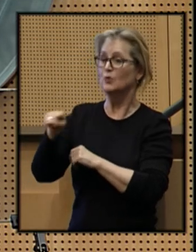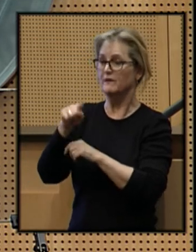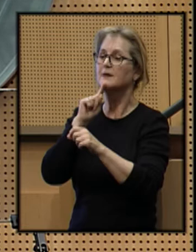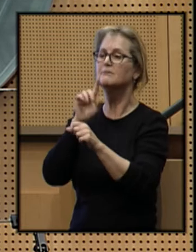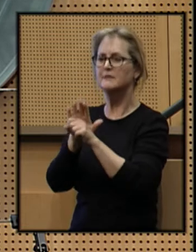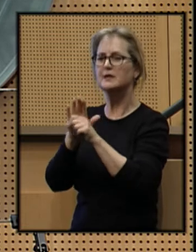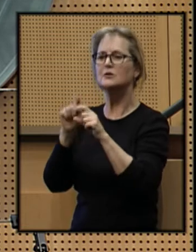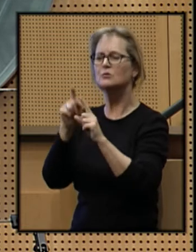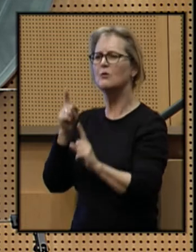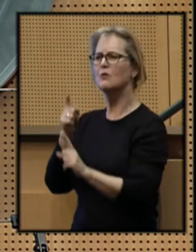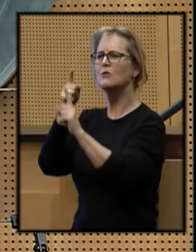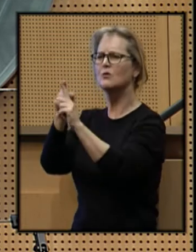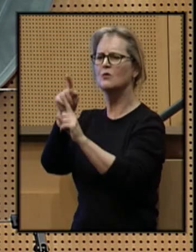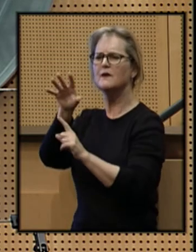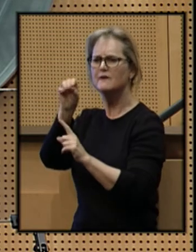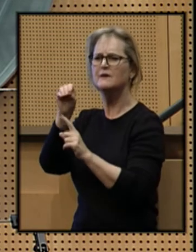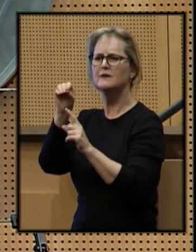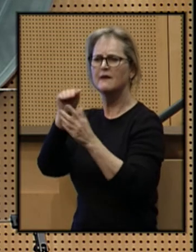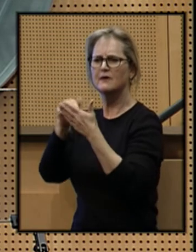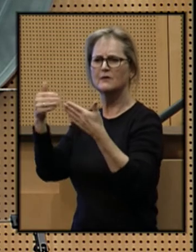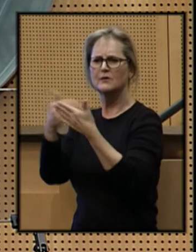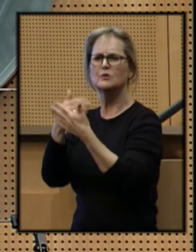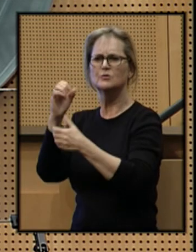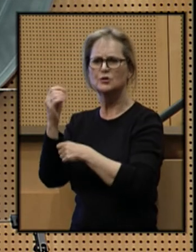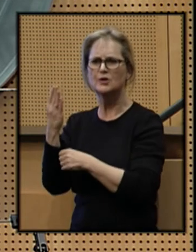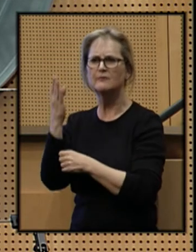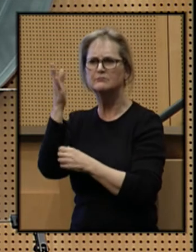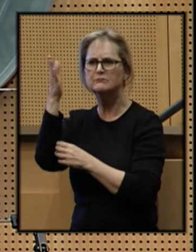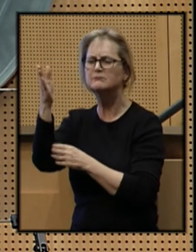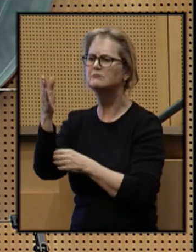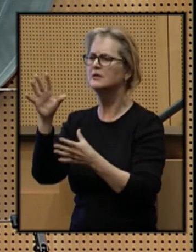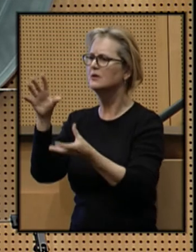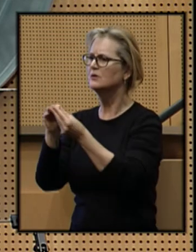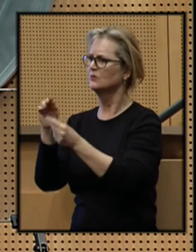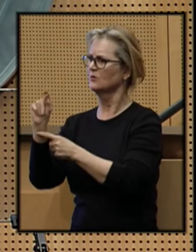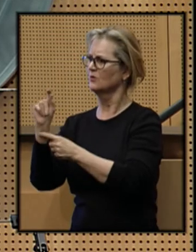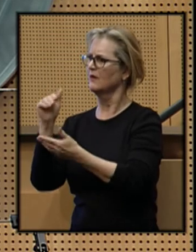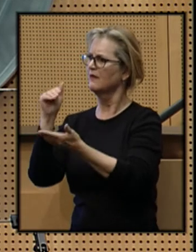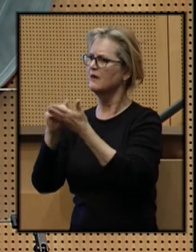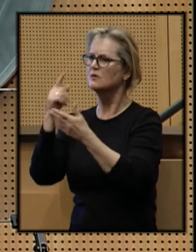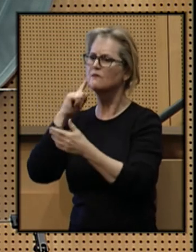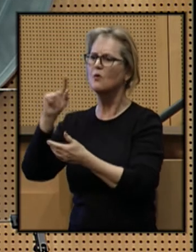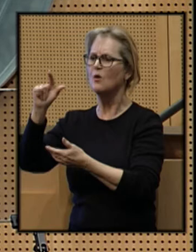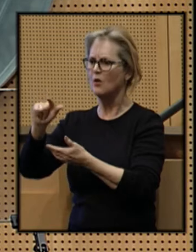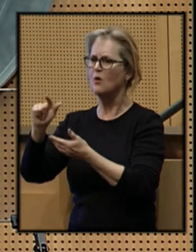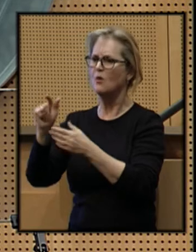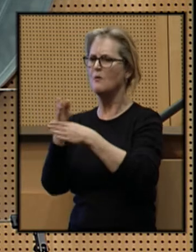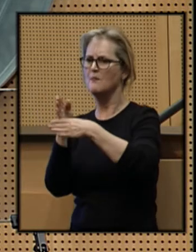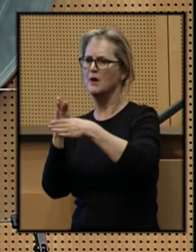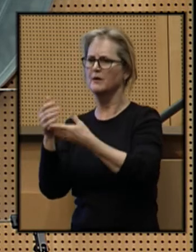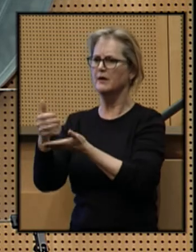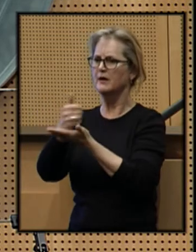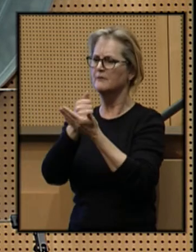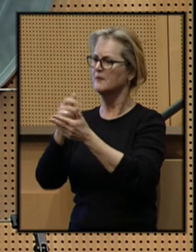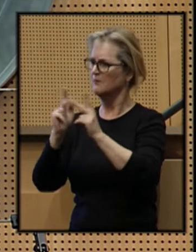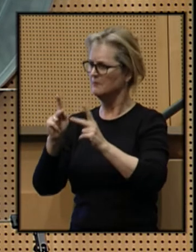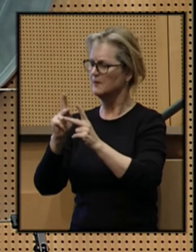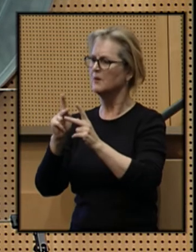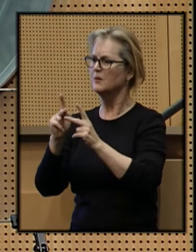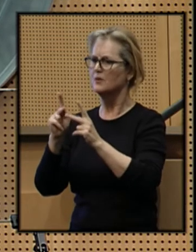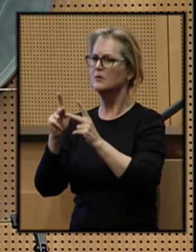committed to a goal of 50,000 new jobs including 20,000 for low and moderate income people